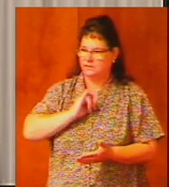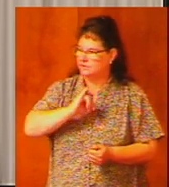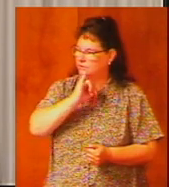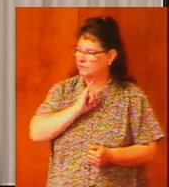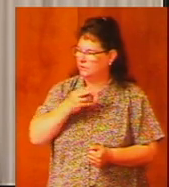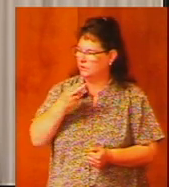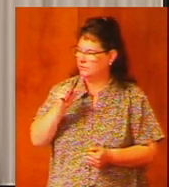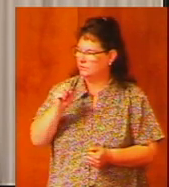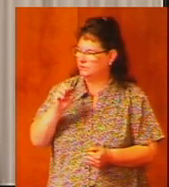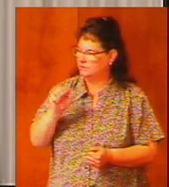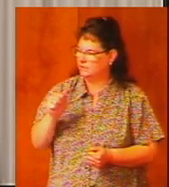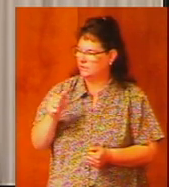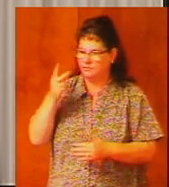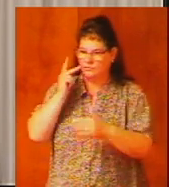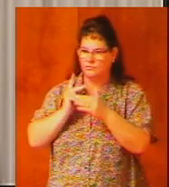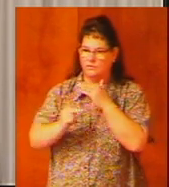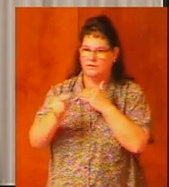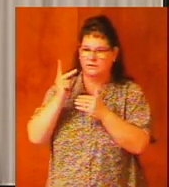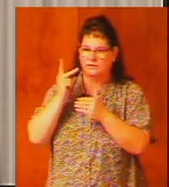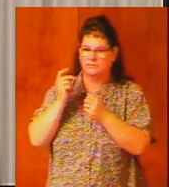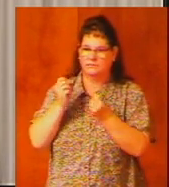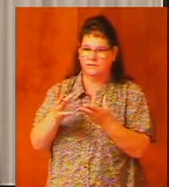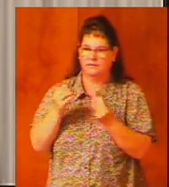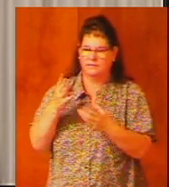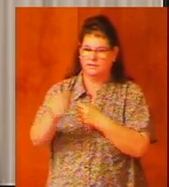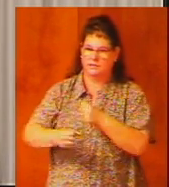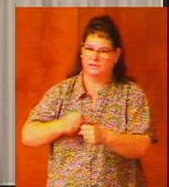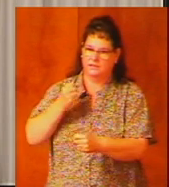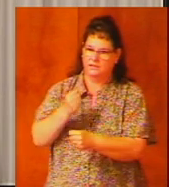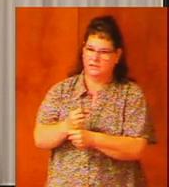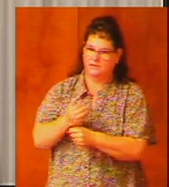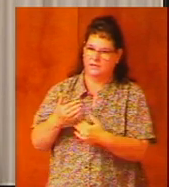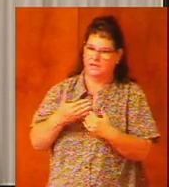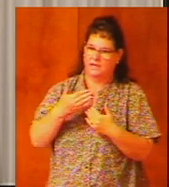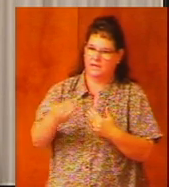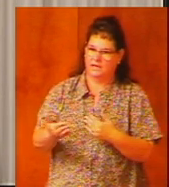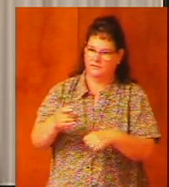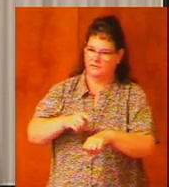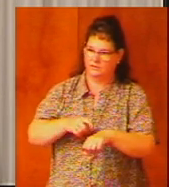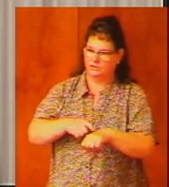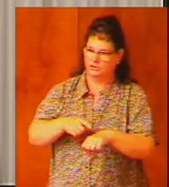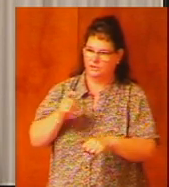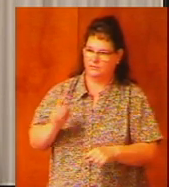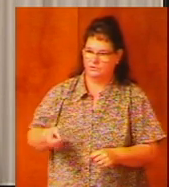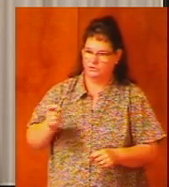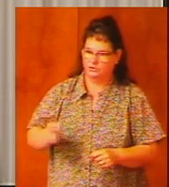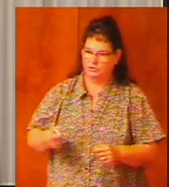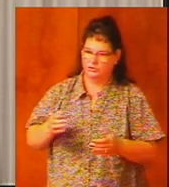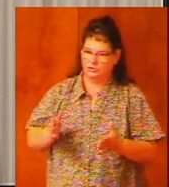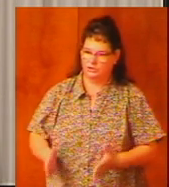now Hosea was prophesying many many years after the time of the judges